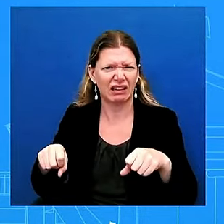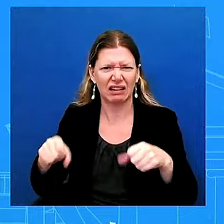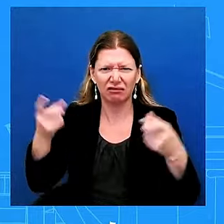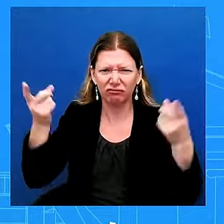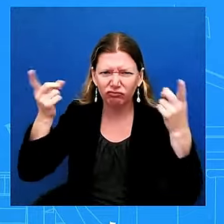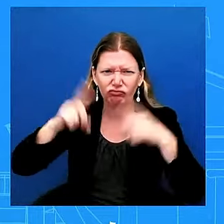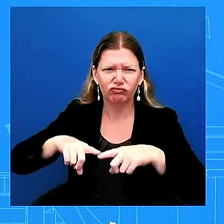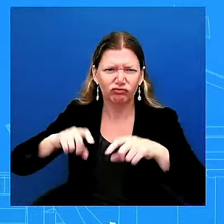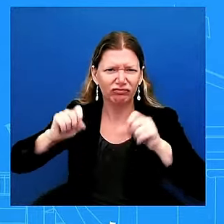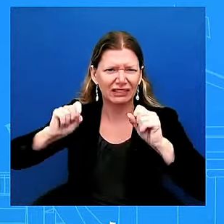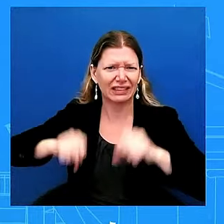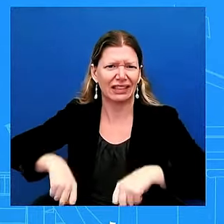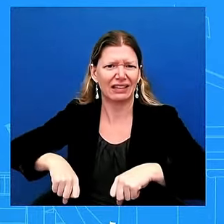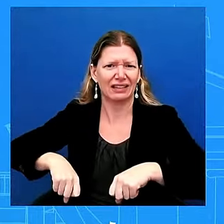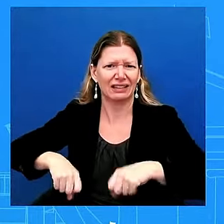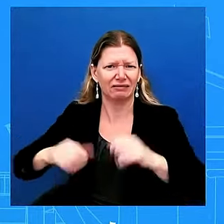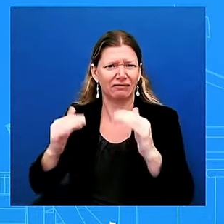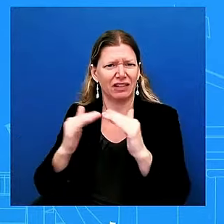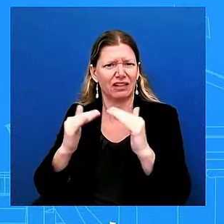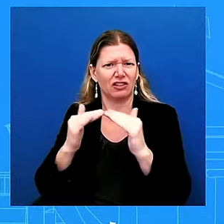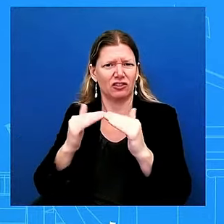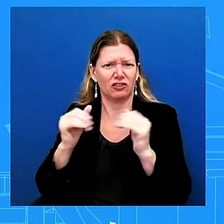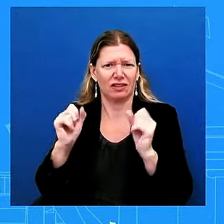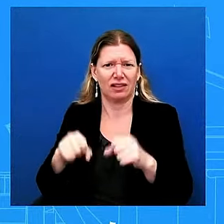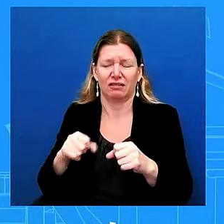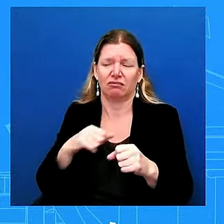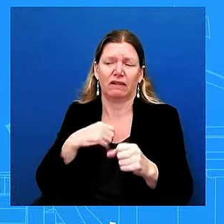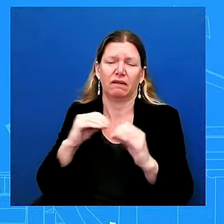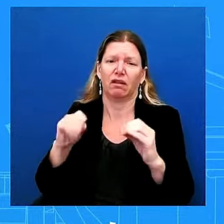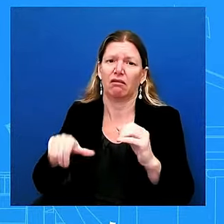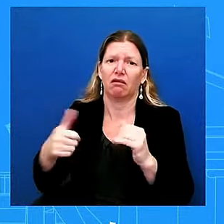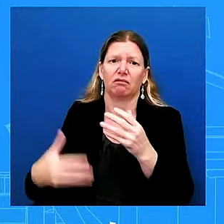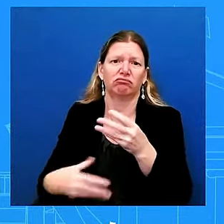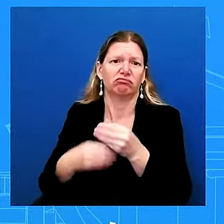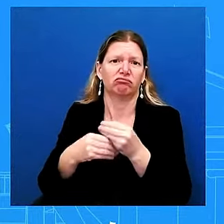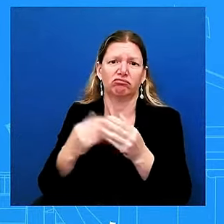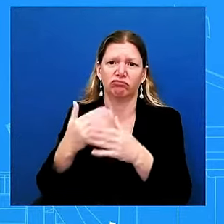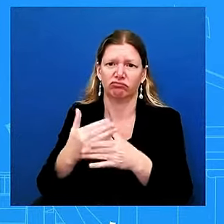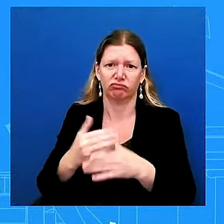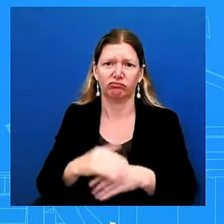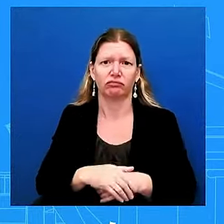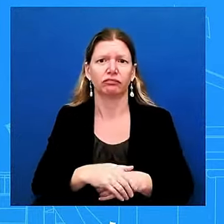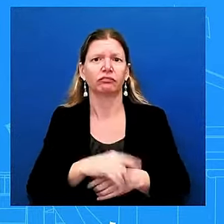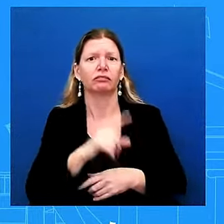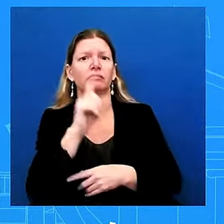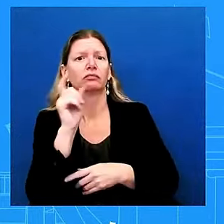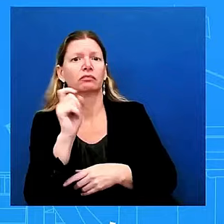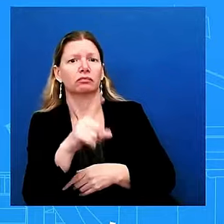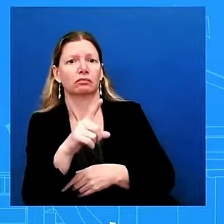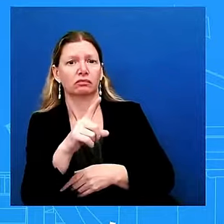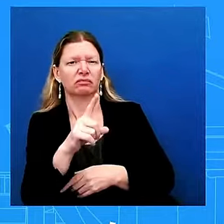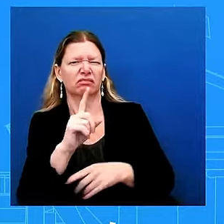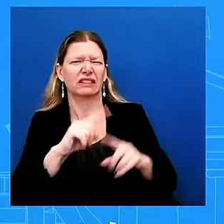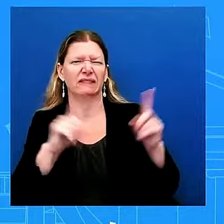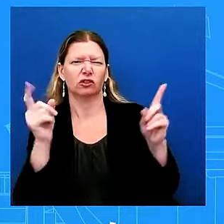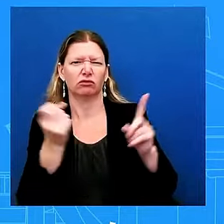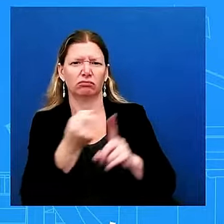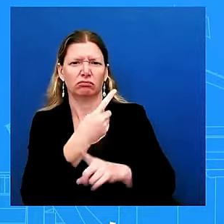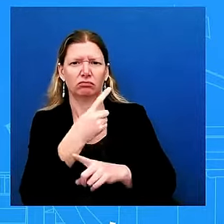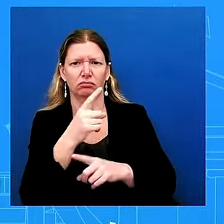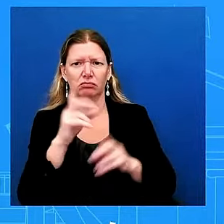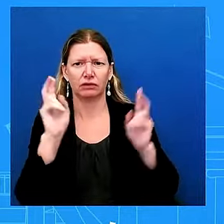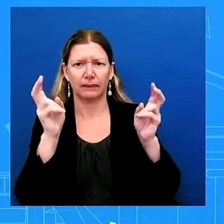different topic um the incoming prime minister of japan has said um it's called out or proposed the idea of a